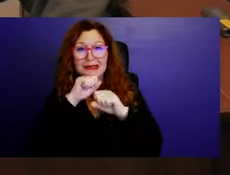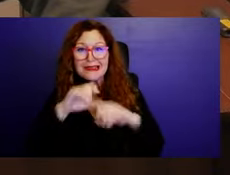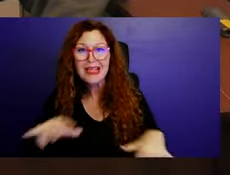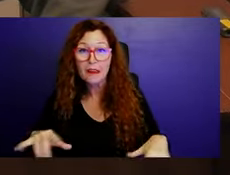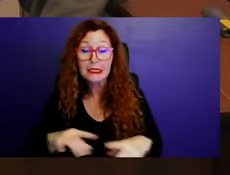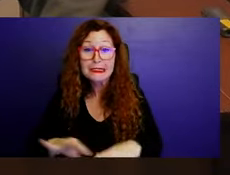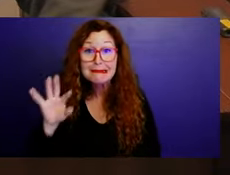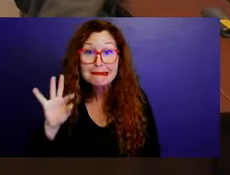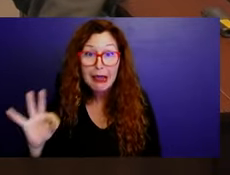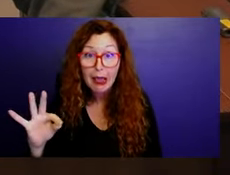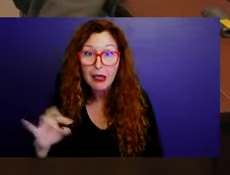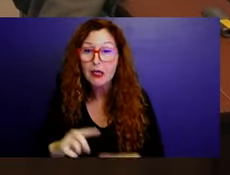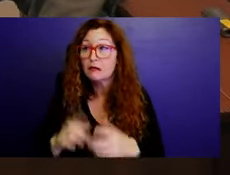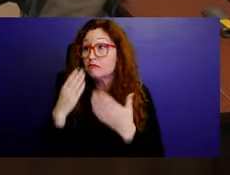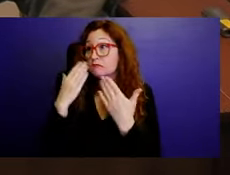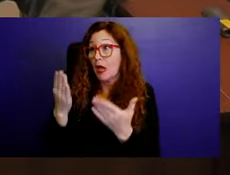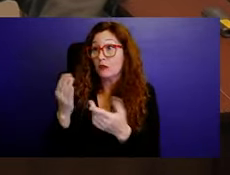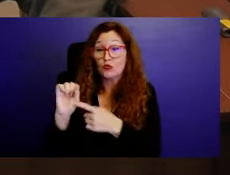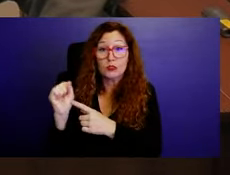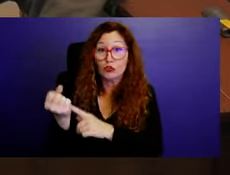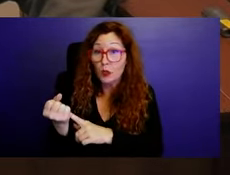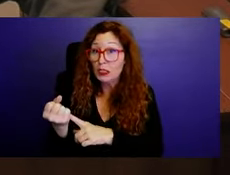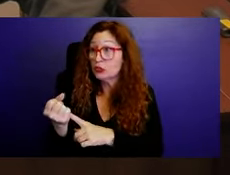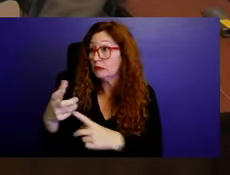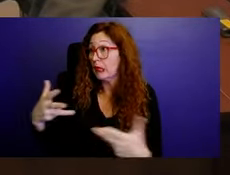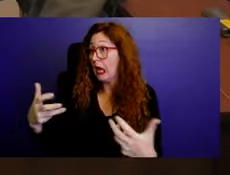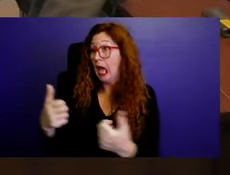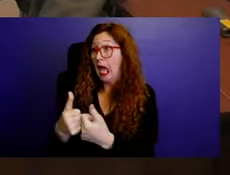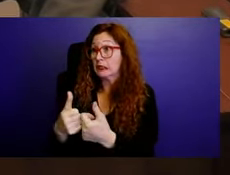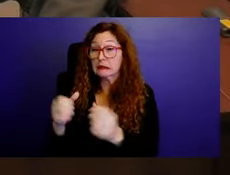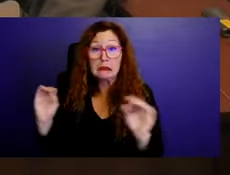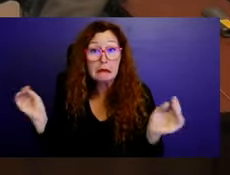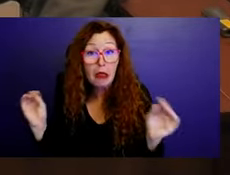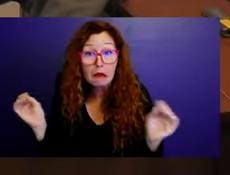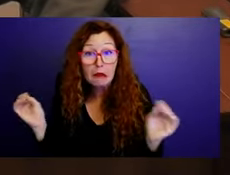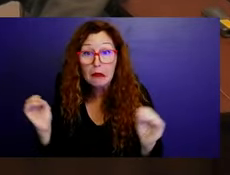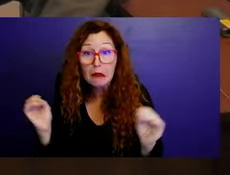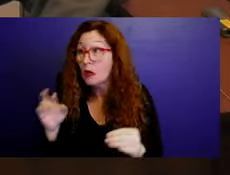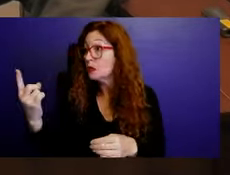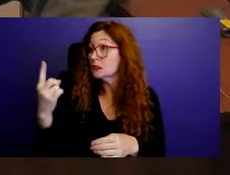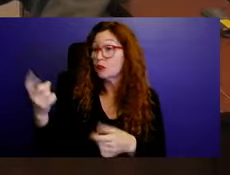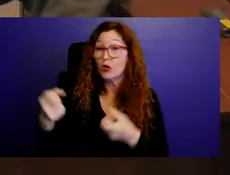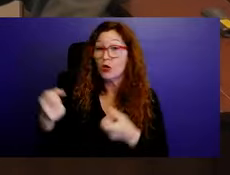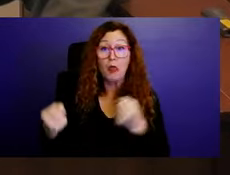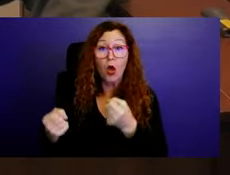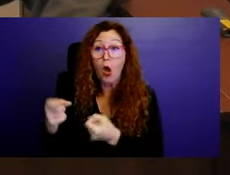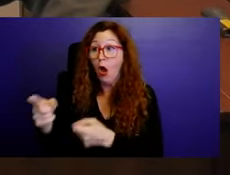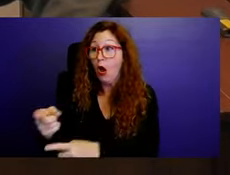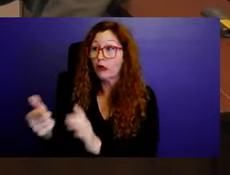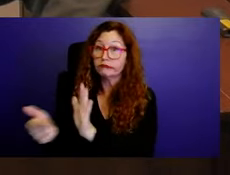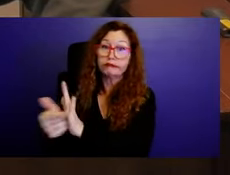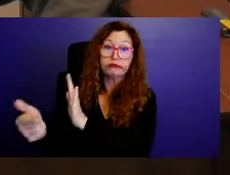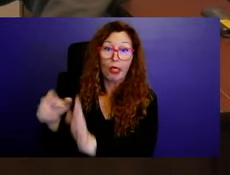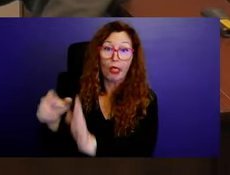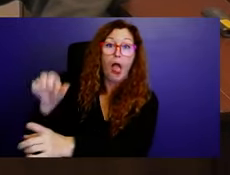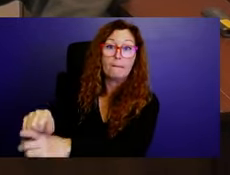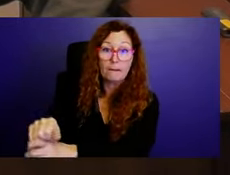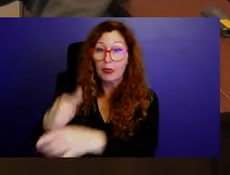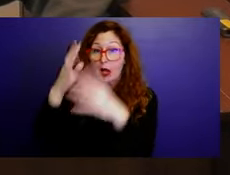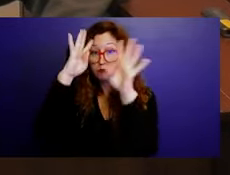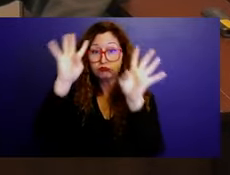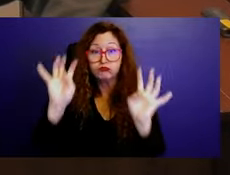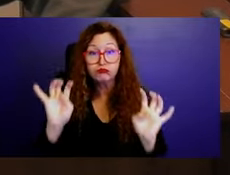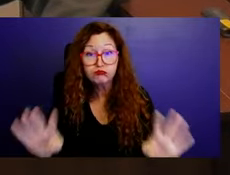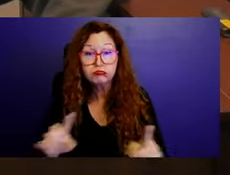was. It didn't look like there was an accident. I don't know if it was a raid from someone in the vehicle. But when I saw these nine police cars just sitting there wasting our